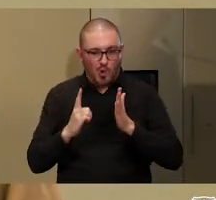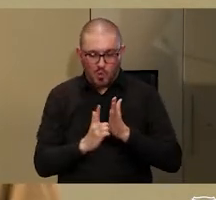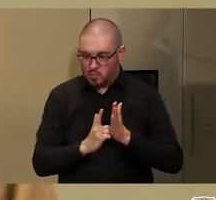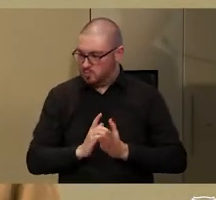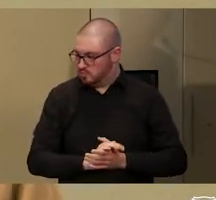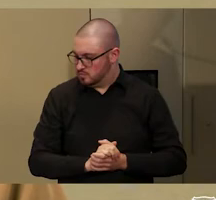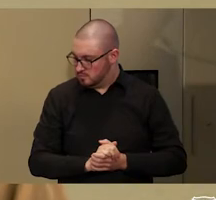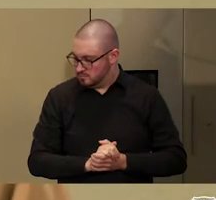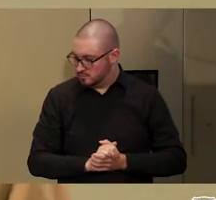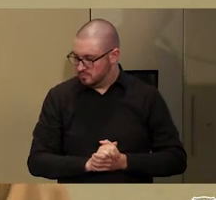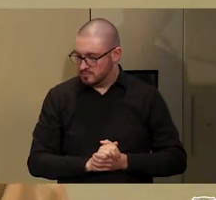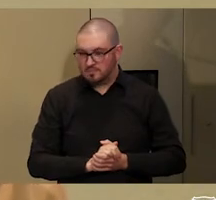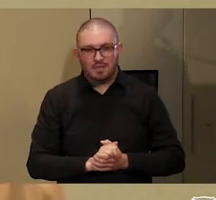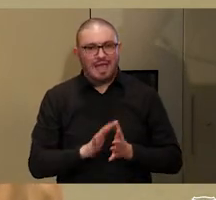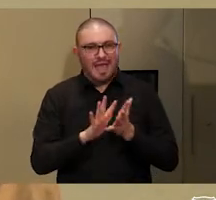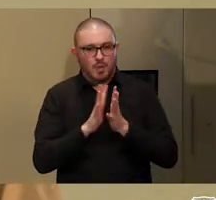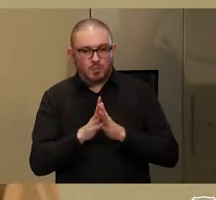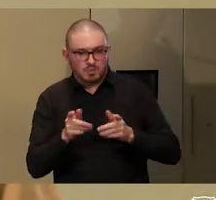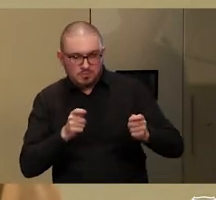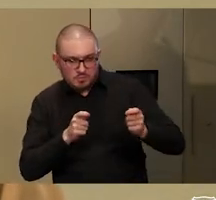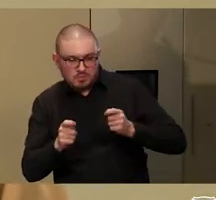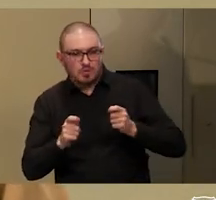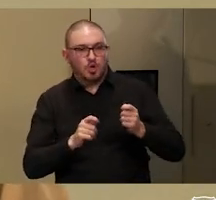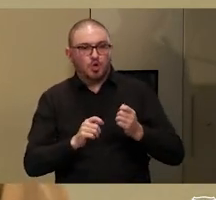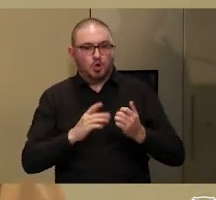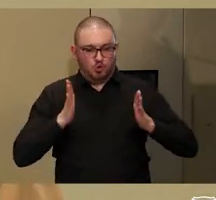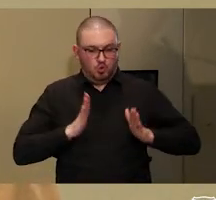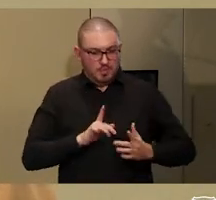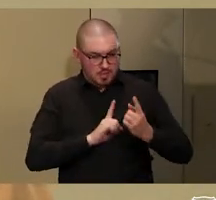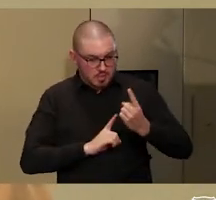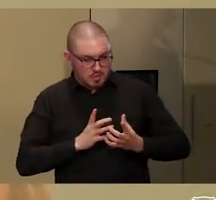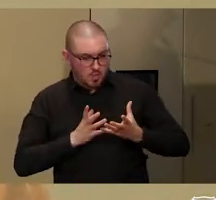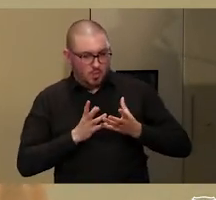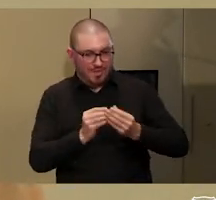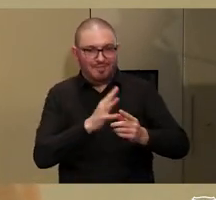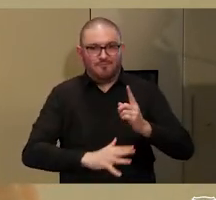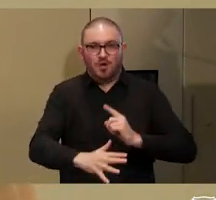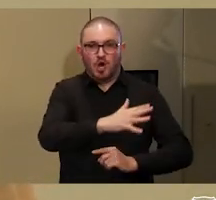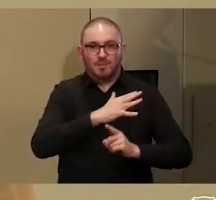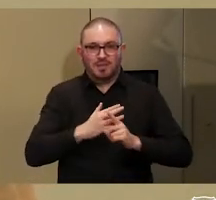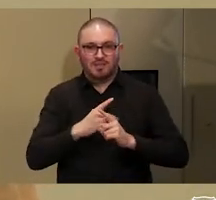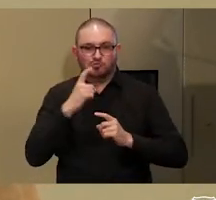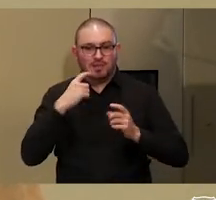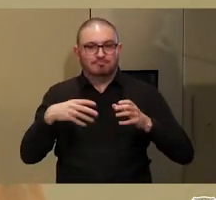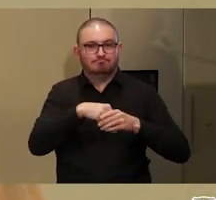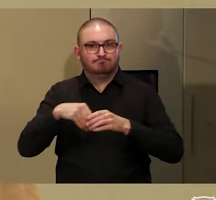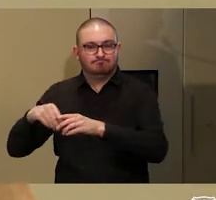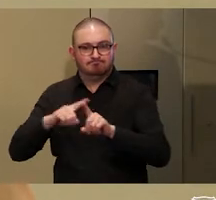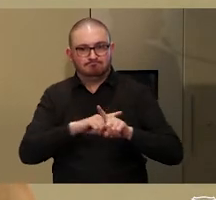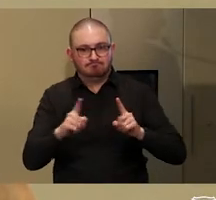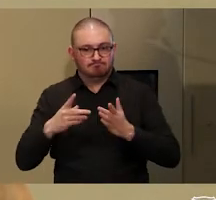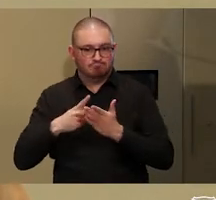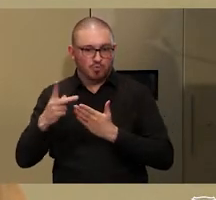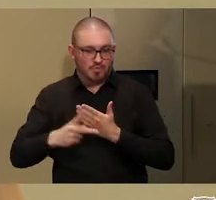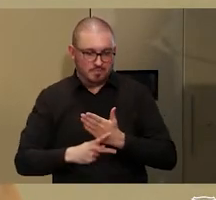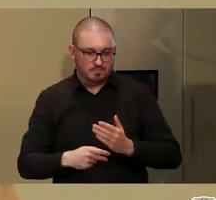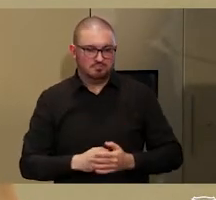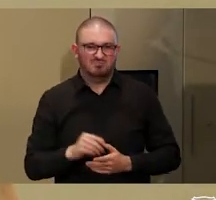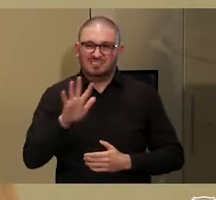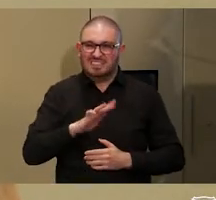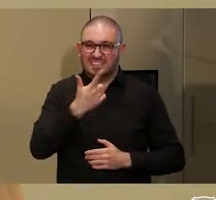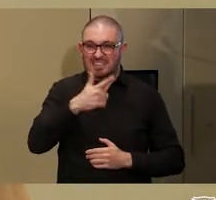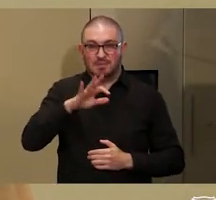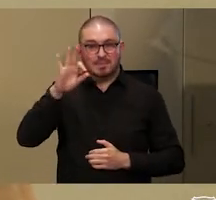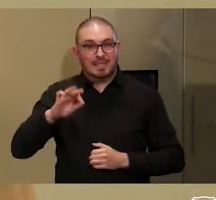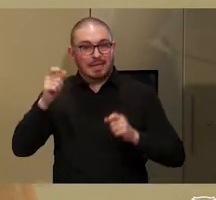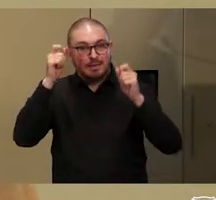interaction with one another and the environment, into a number of its programs. So approximately 70%